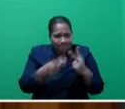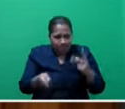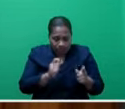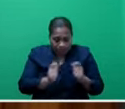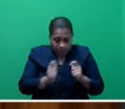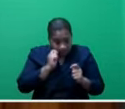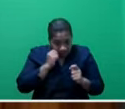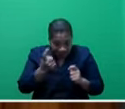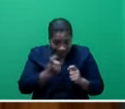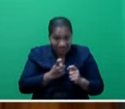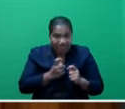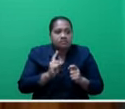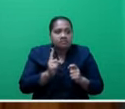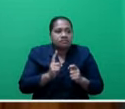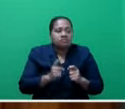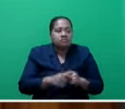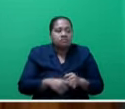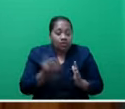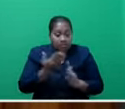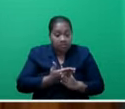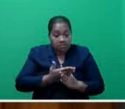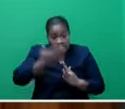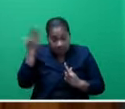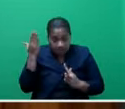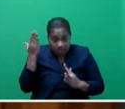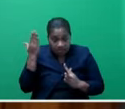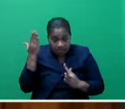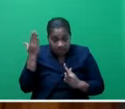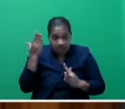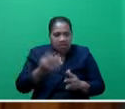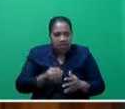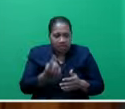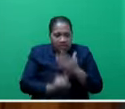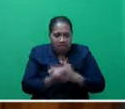the borders reopen and efforts are ramped up to kickstart the economy through tourism.